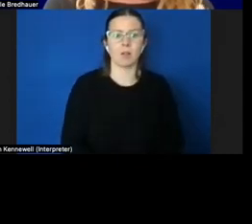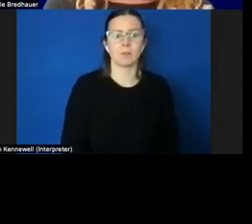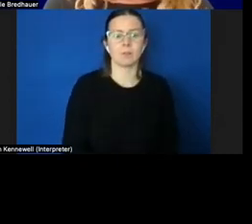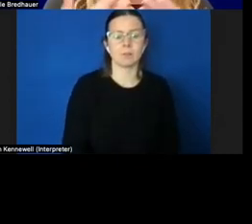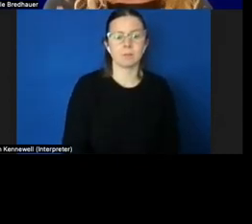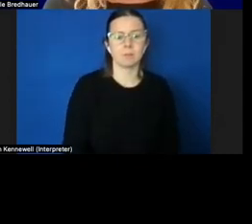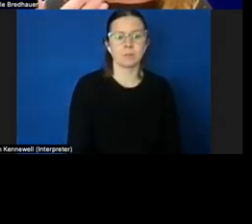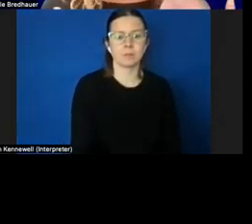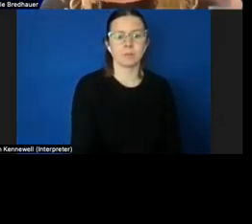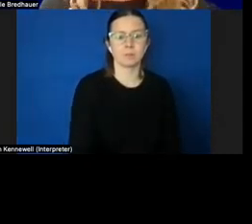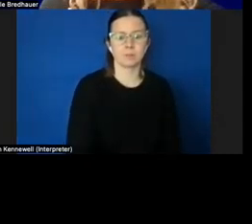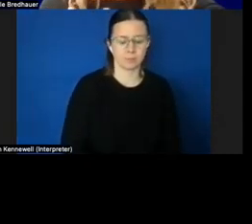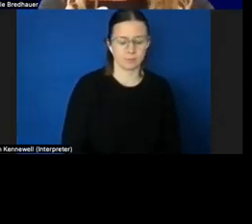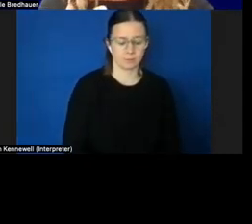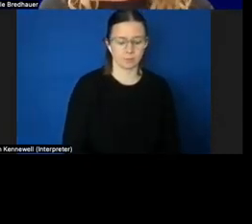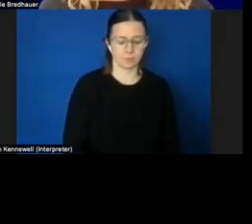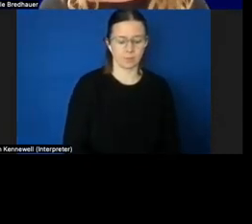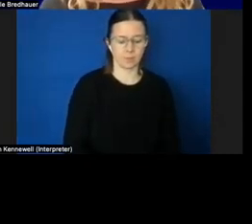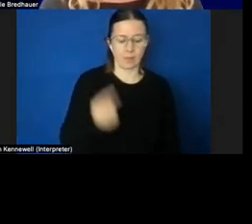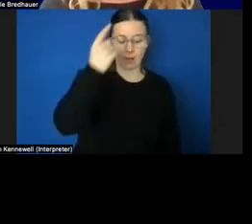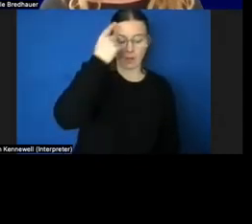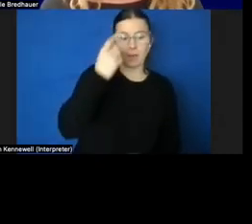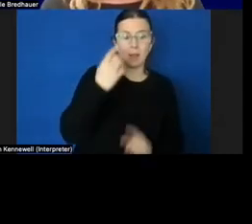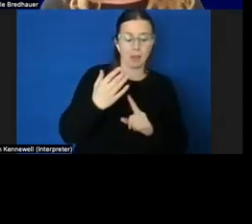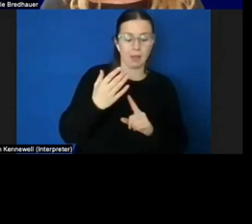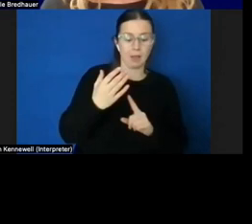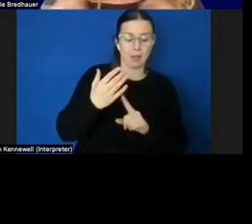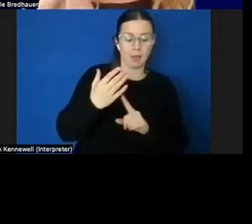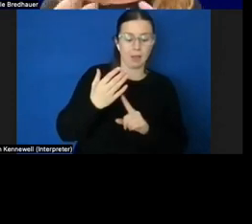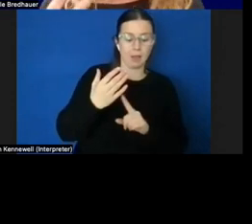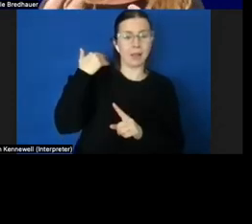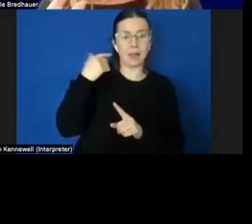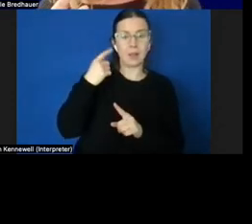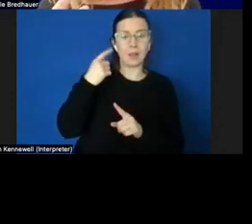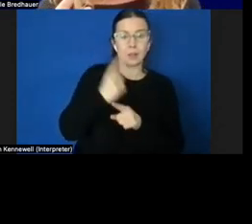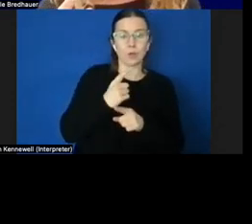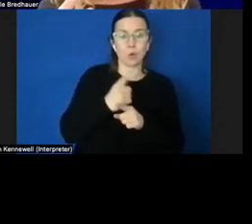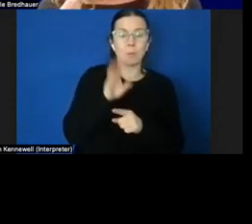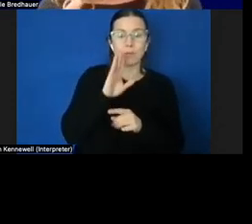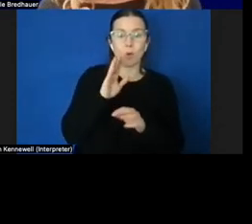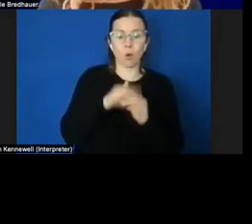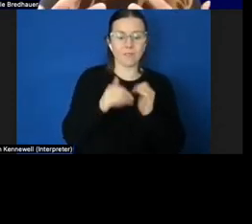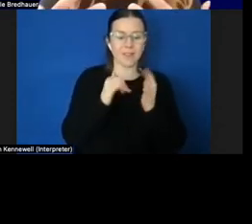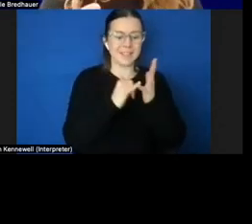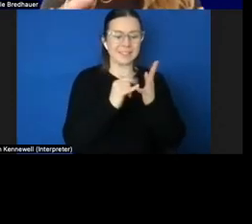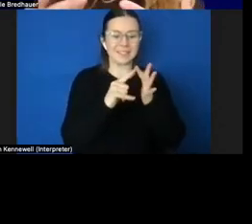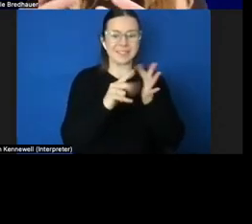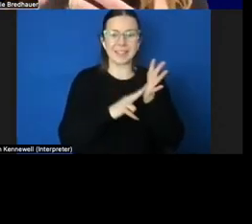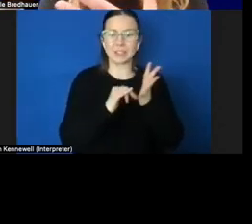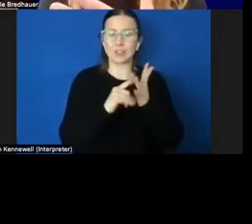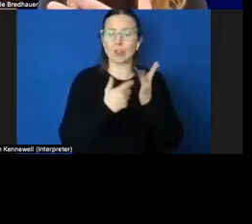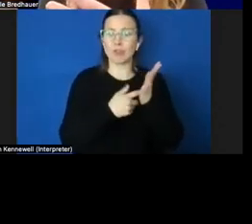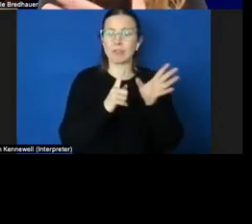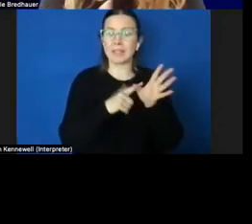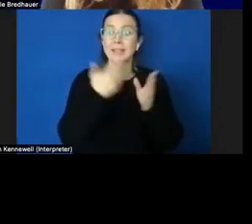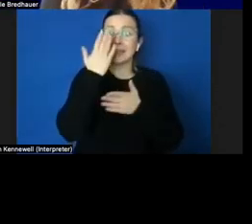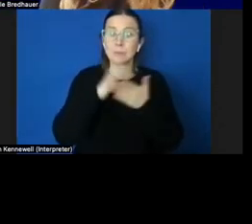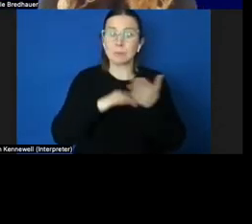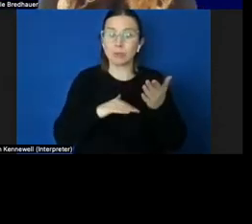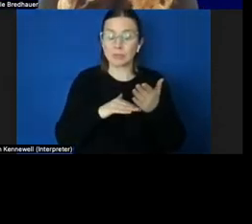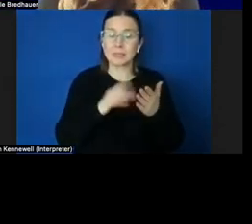If we think back to the early slide when we talked about the sensory experience, every time we